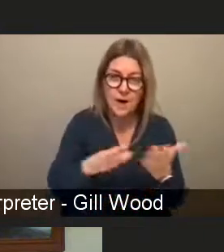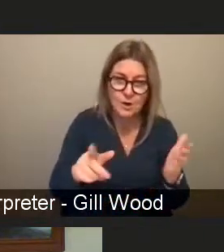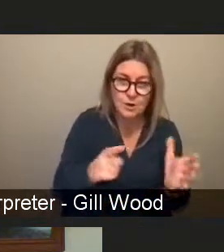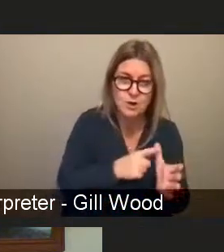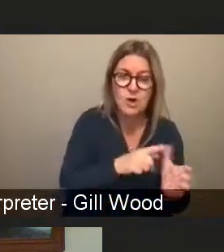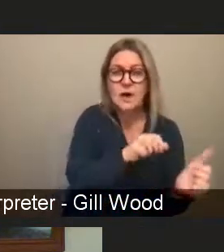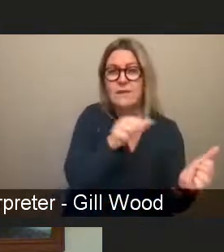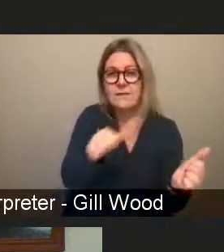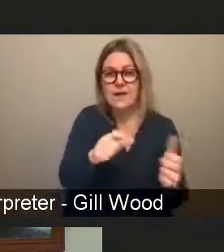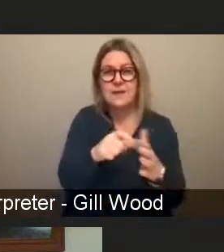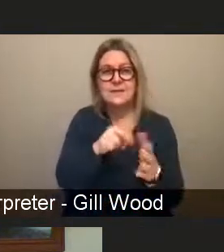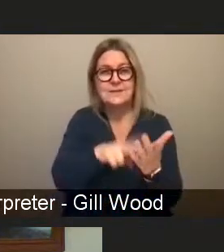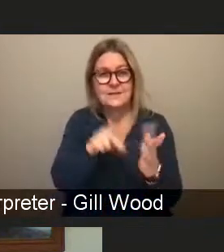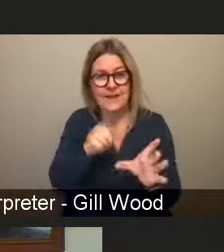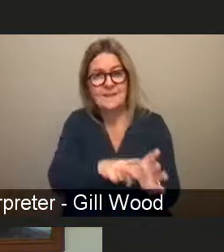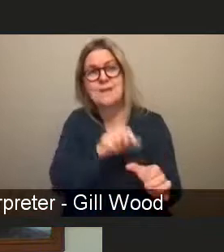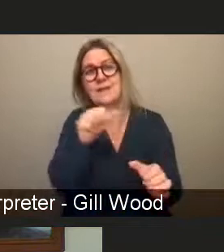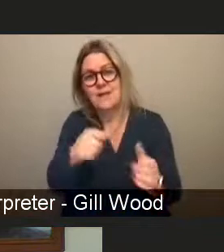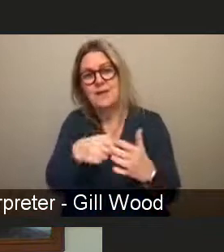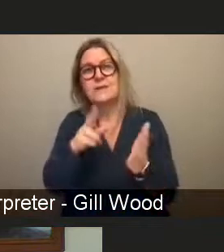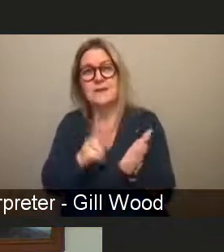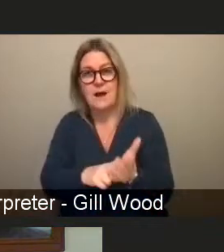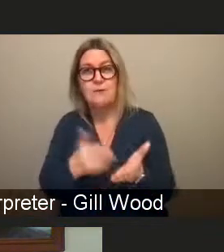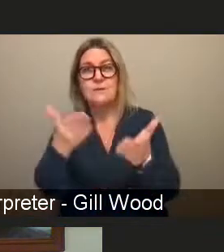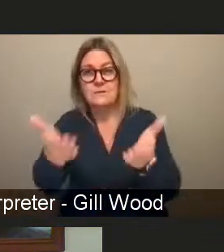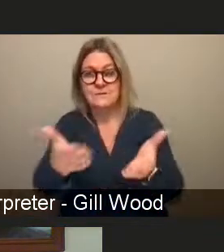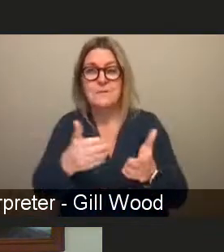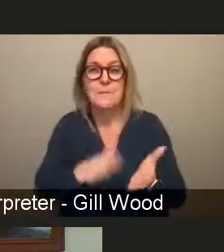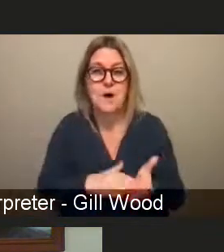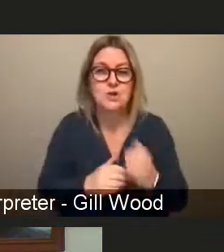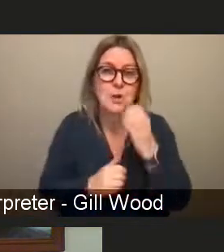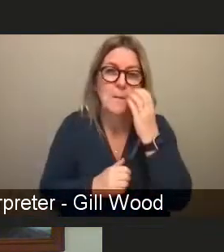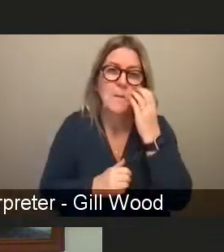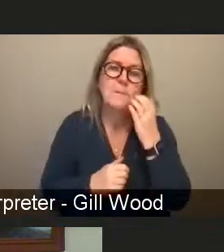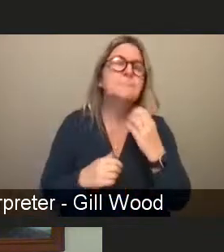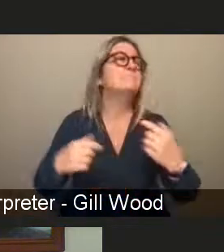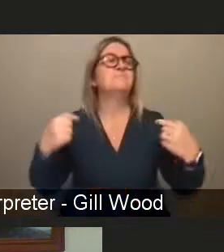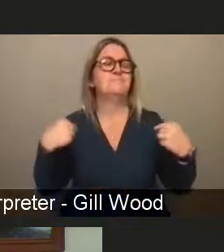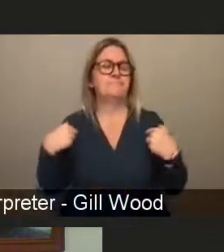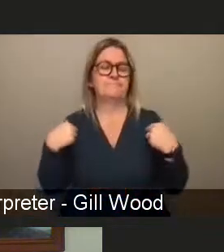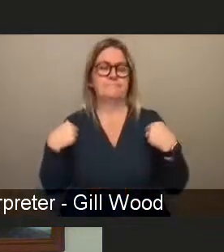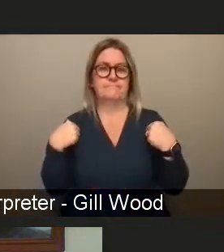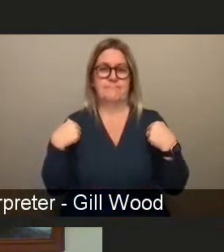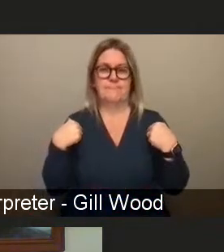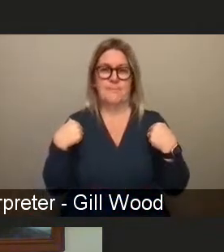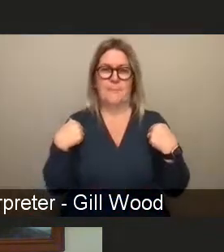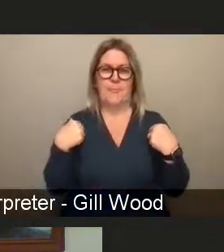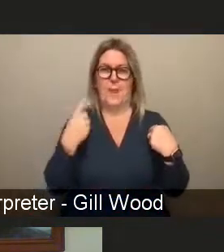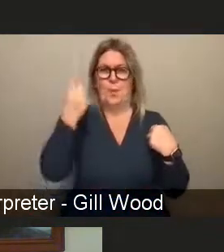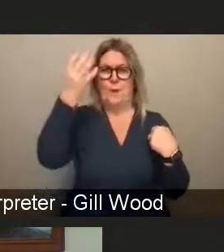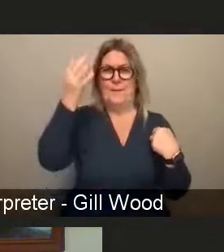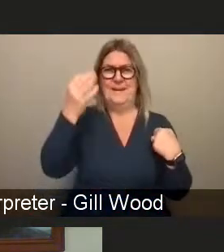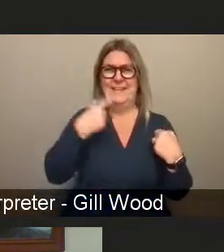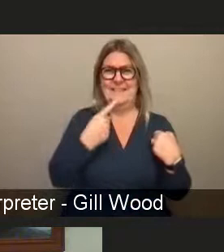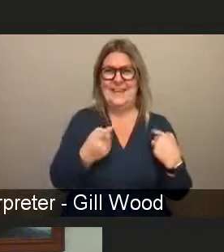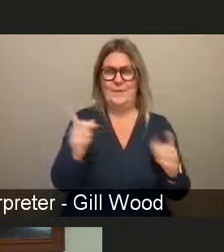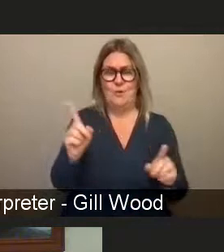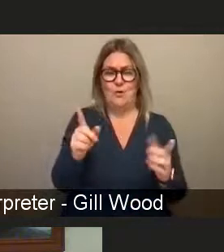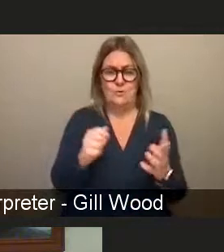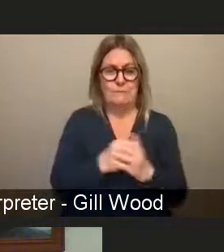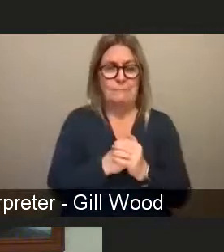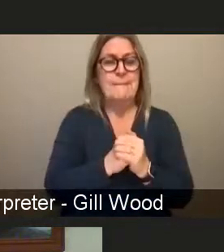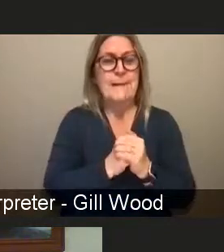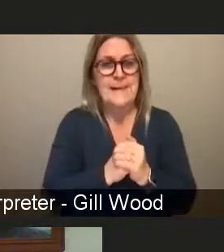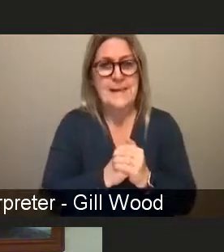karen thank you i think um in one minute all i can say is that um